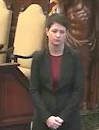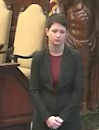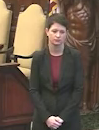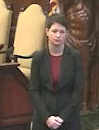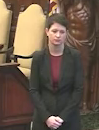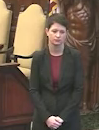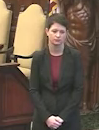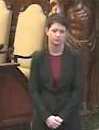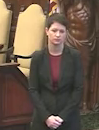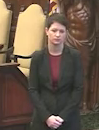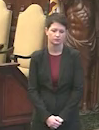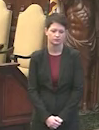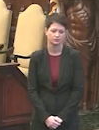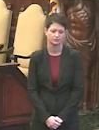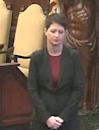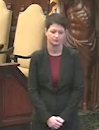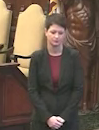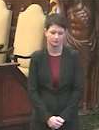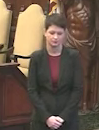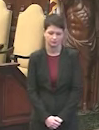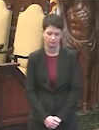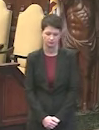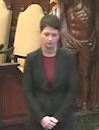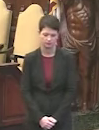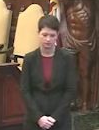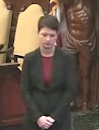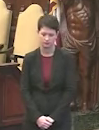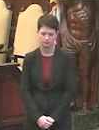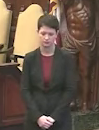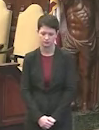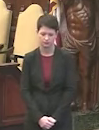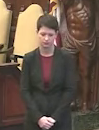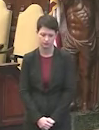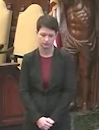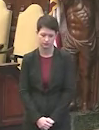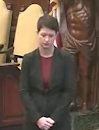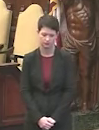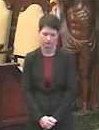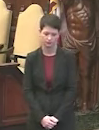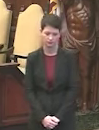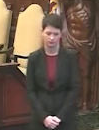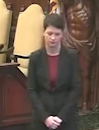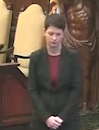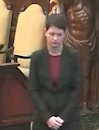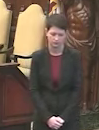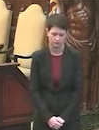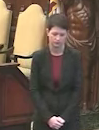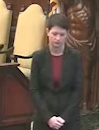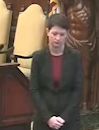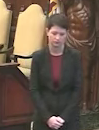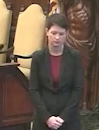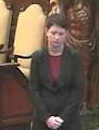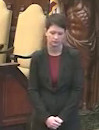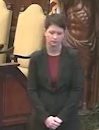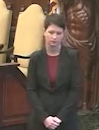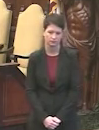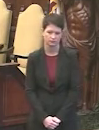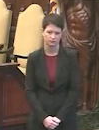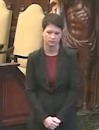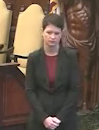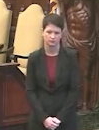los brazos de los ciudadanos. Y si hubiera algún problema relacionado con el presupuesto en este esfuerzo, obviamente nosotros nos